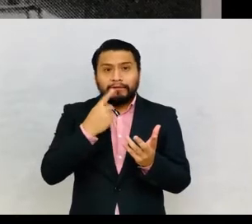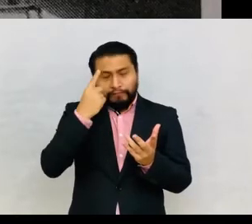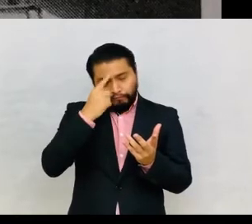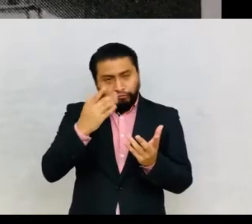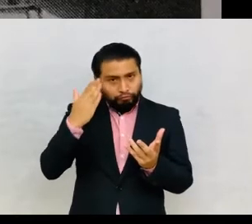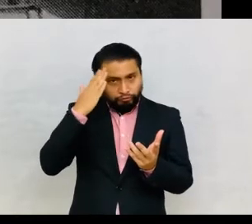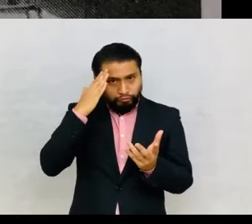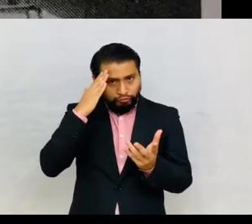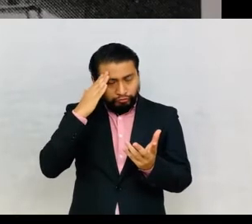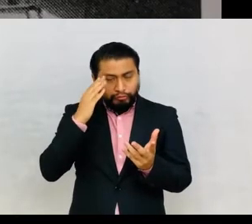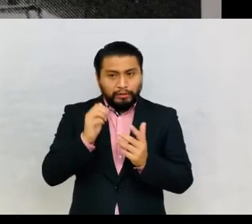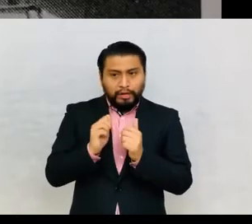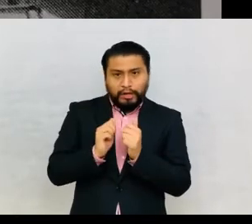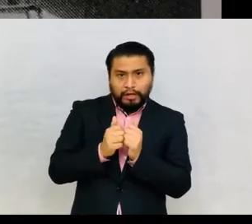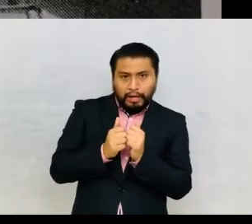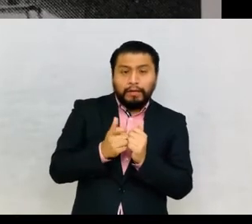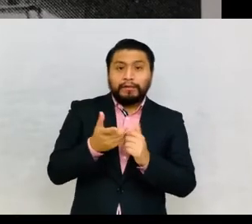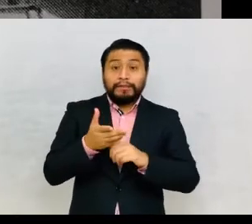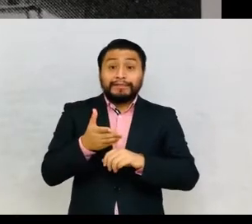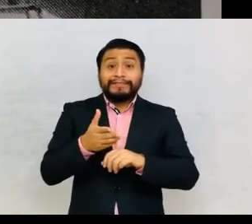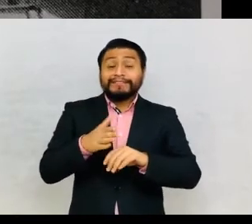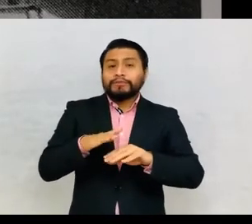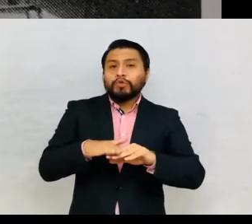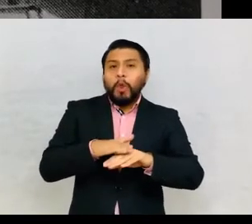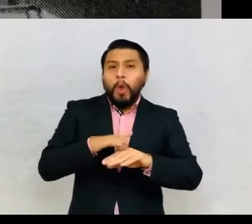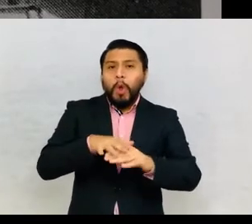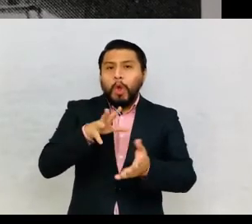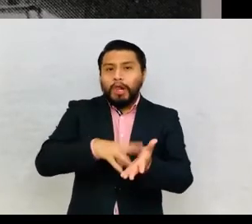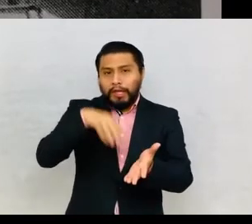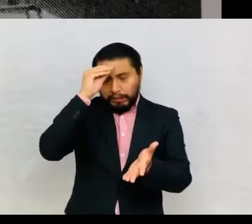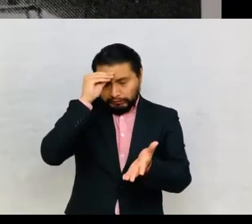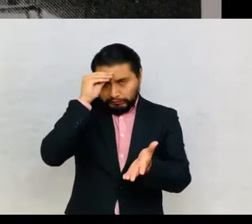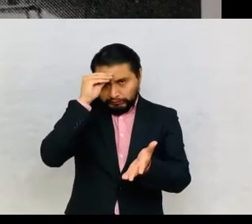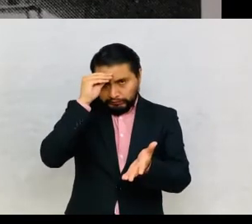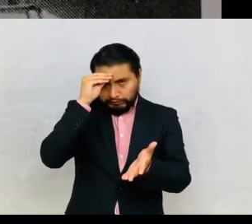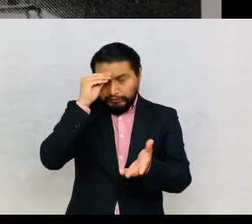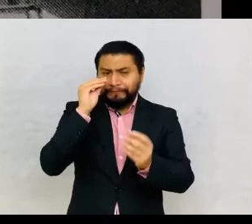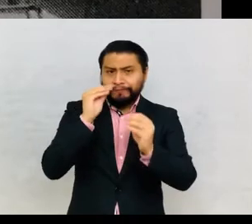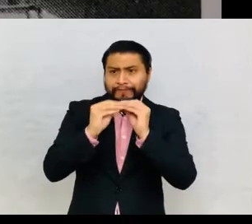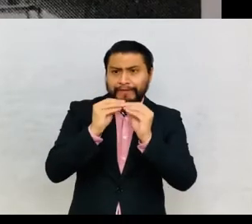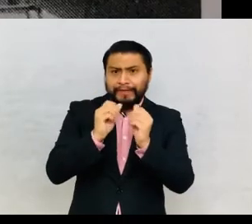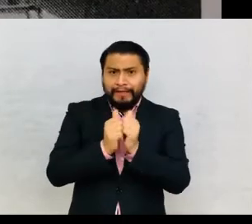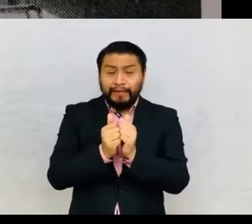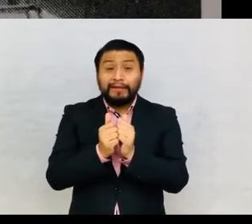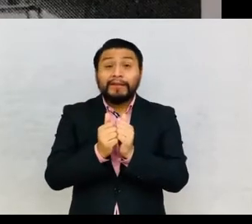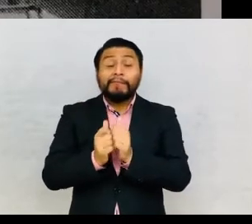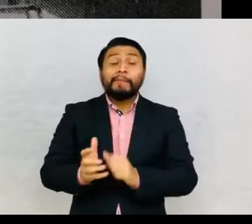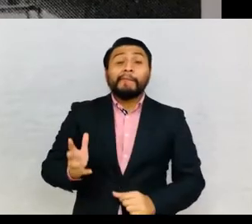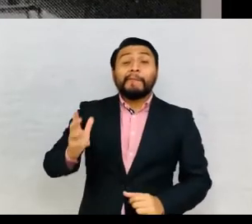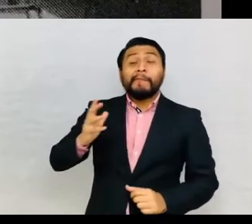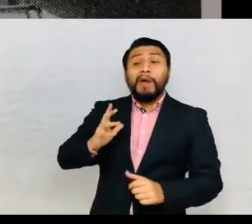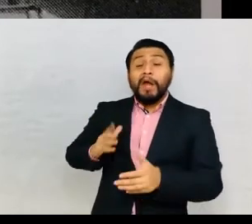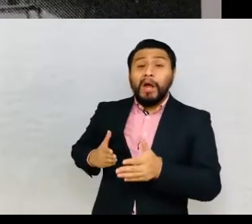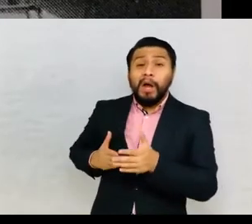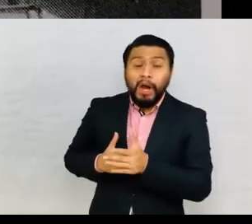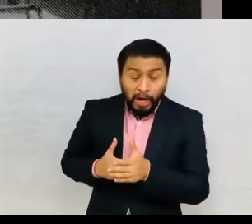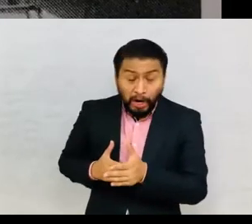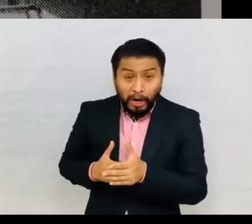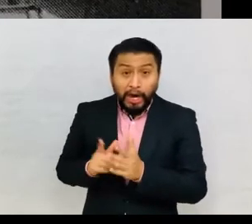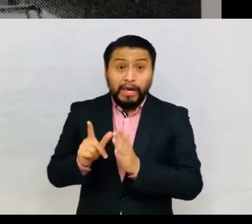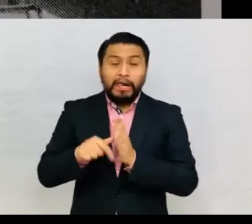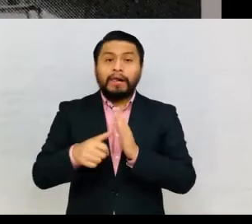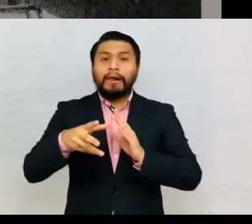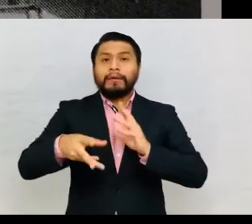define delay as slowness of learning, also as being stuck in the past, and as an